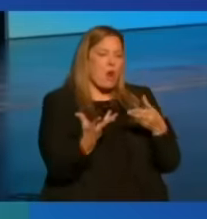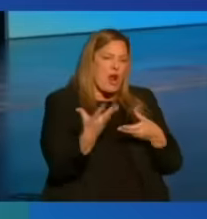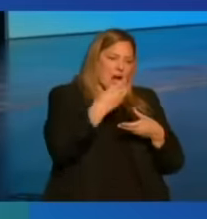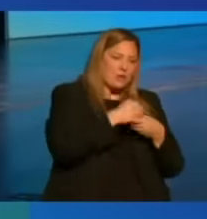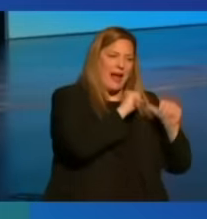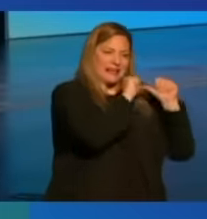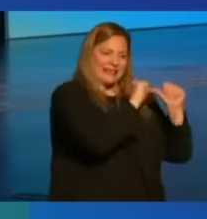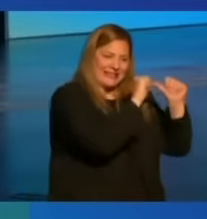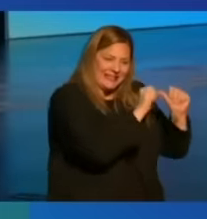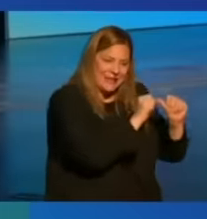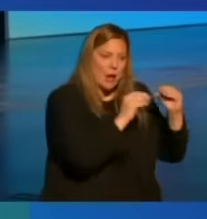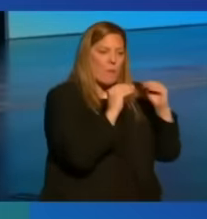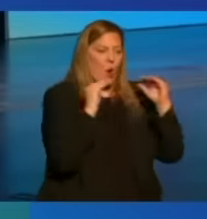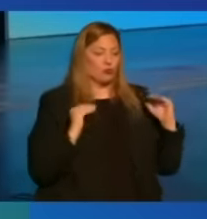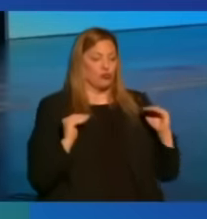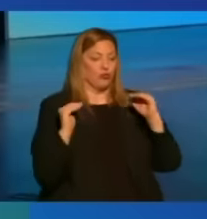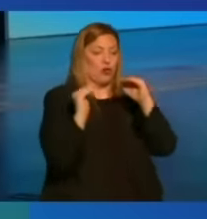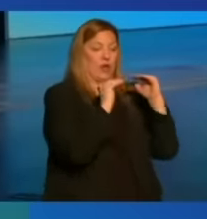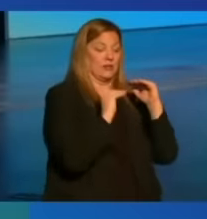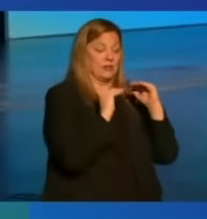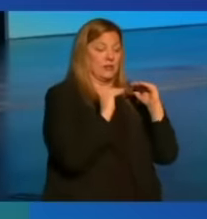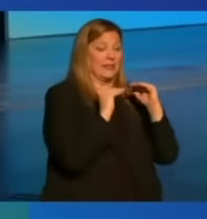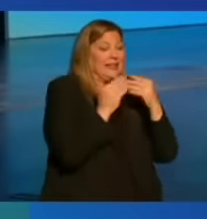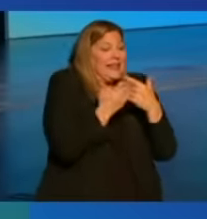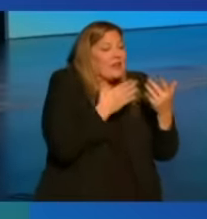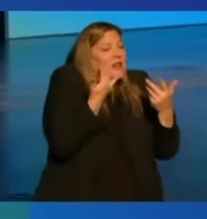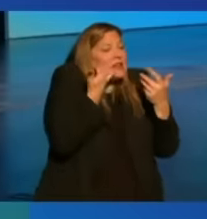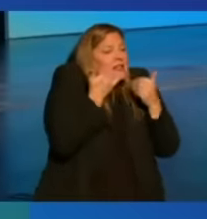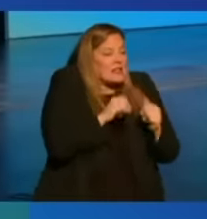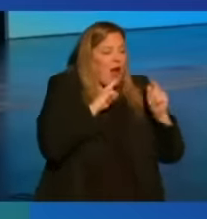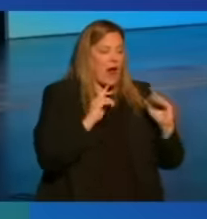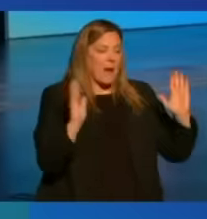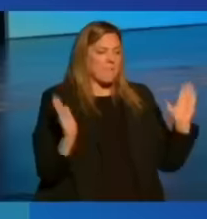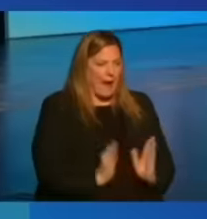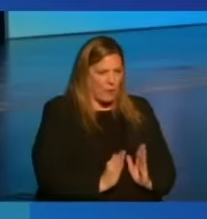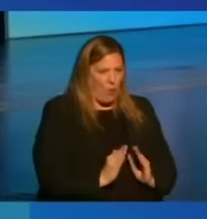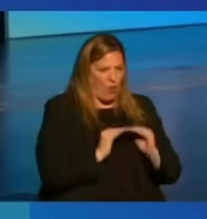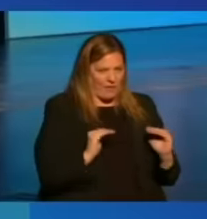more sustainable, more just, even if it's still right now on a micro level.